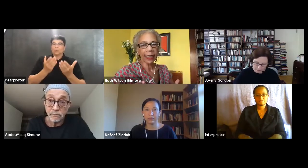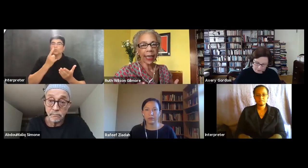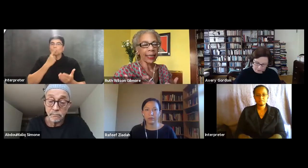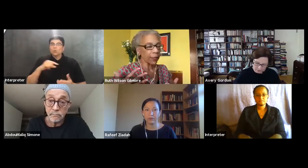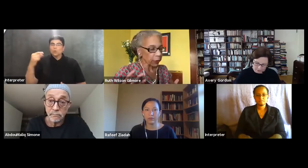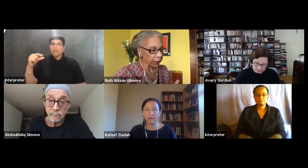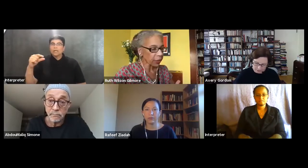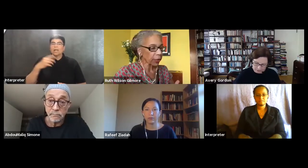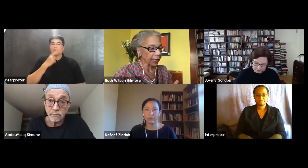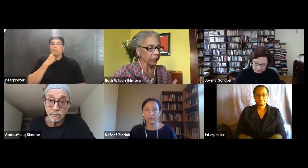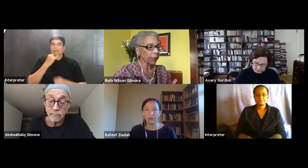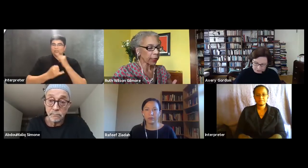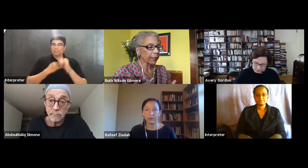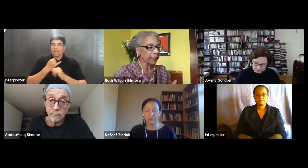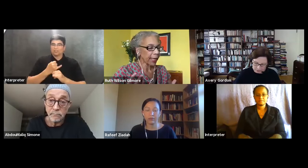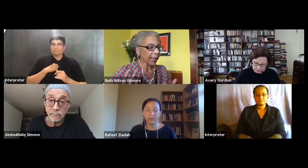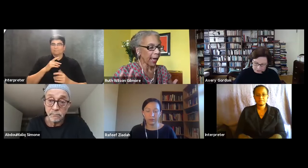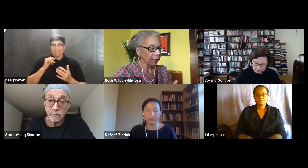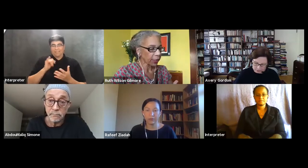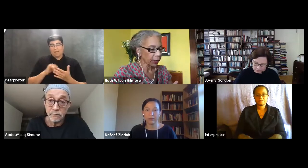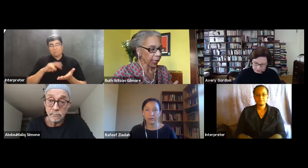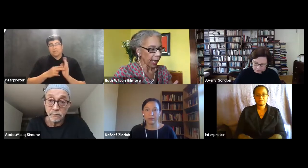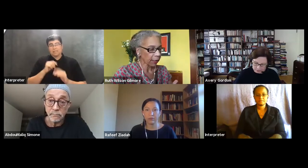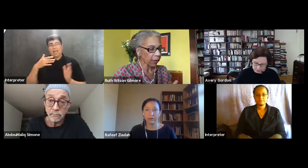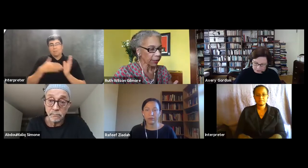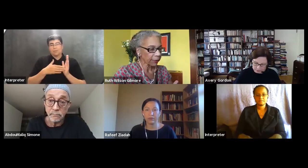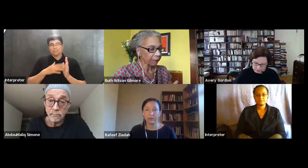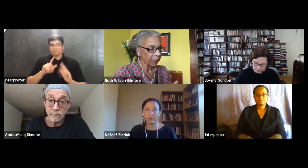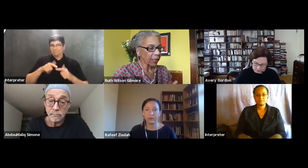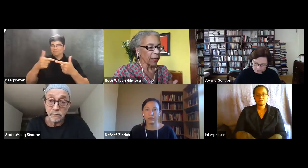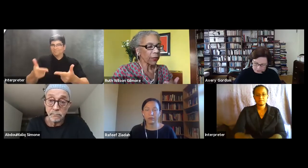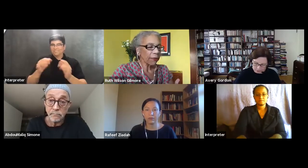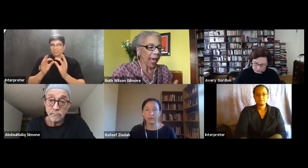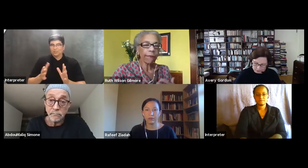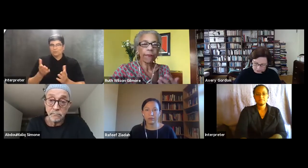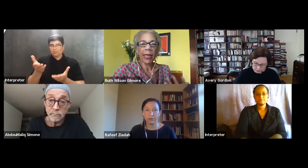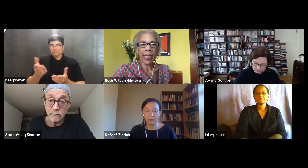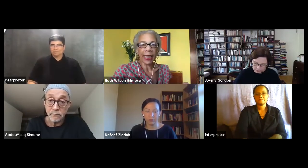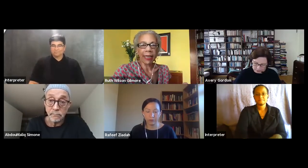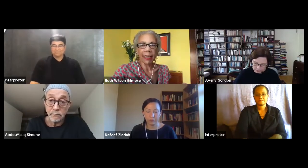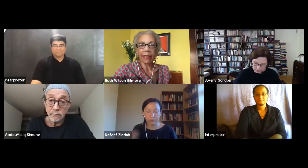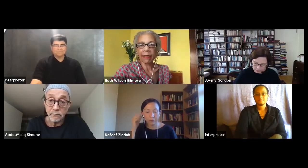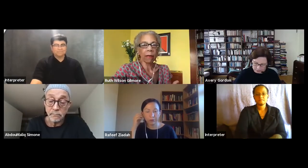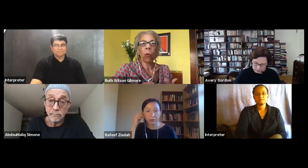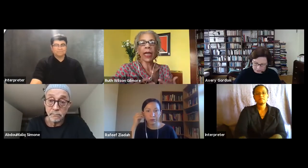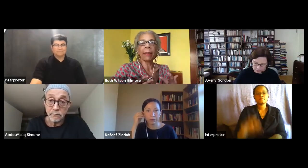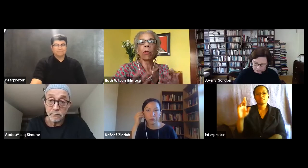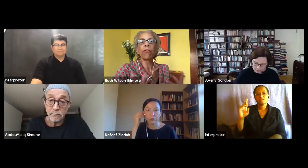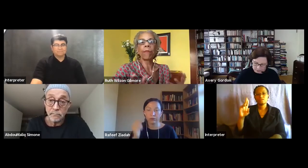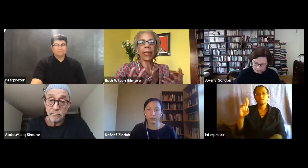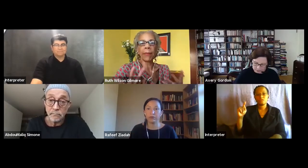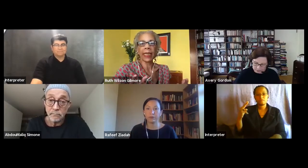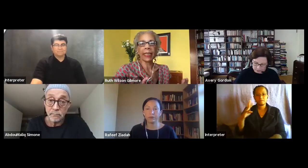and internationalist, which is to say abolition at heart. So that for me is what